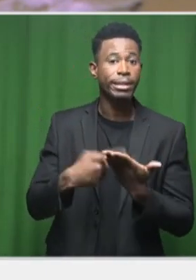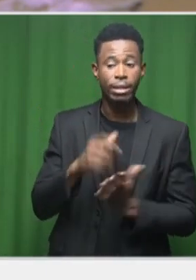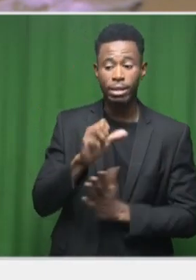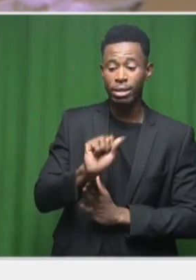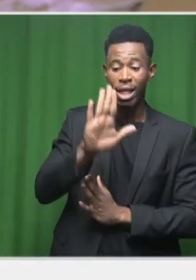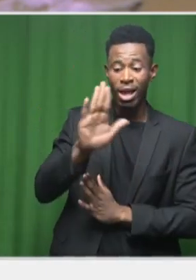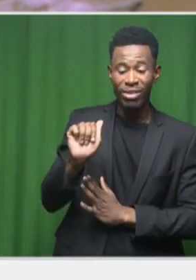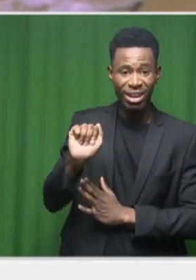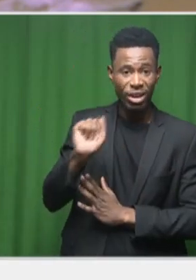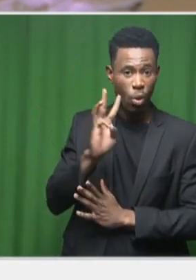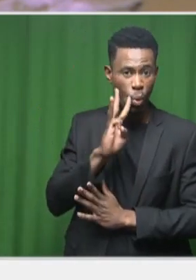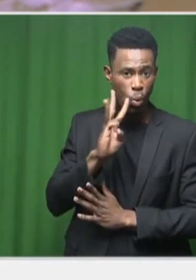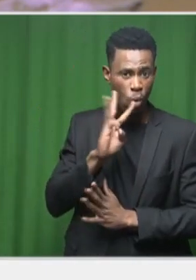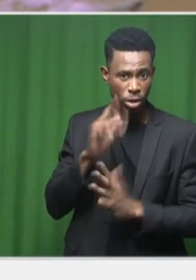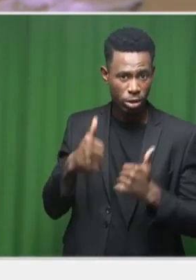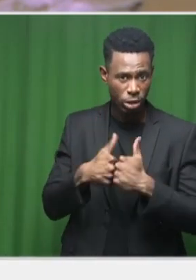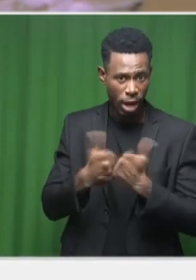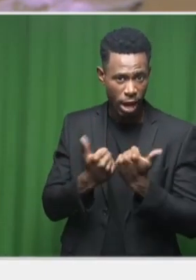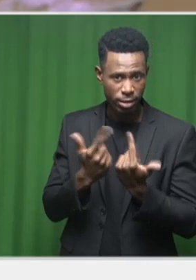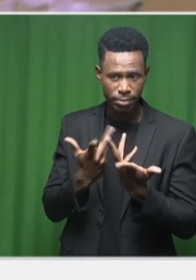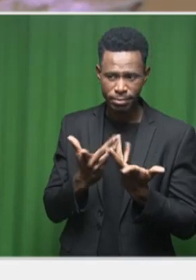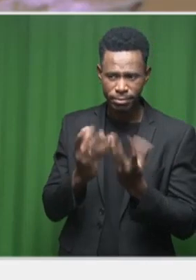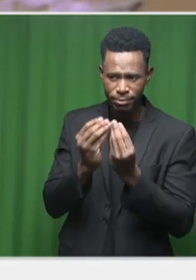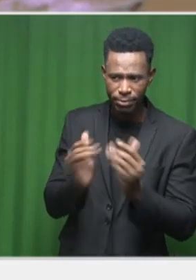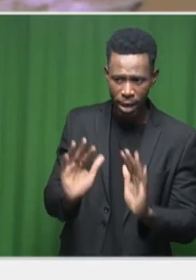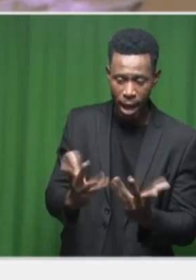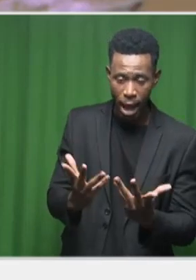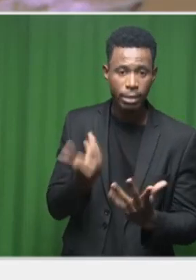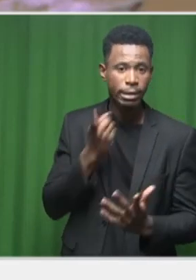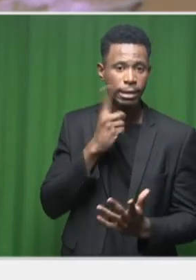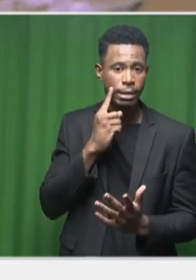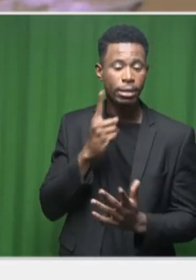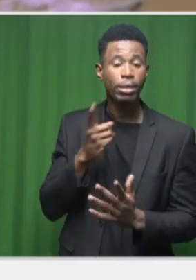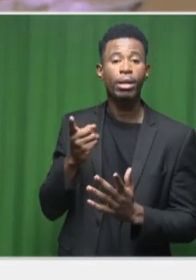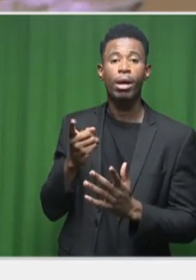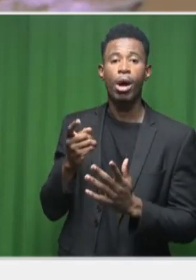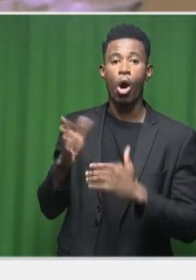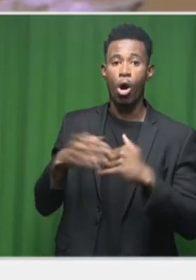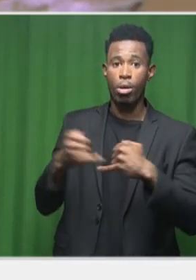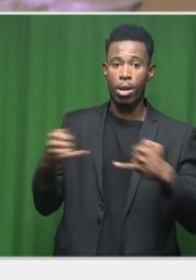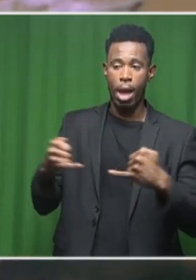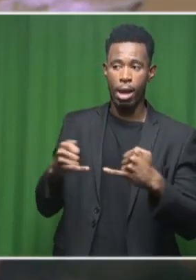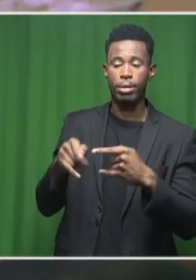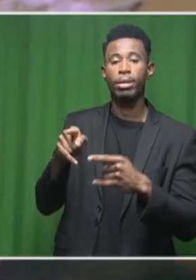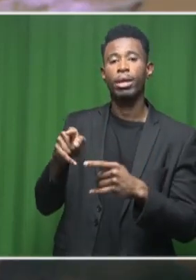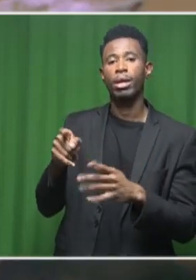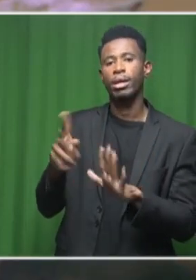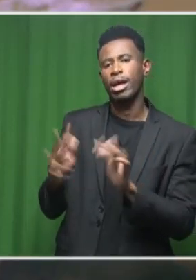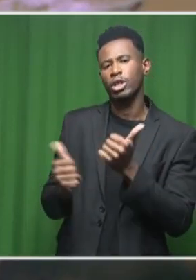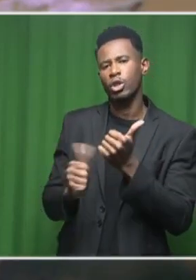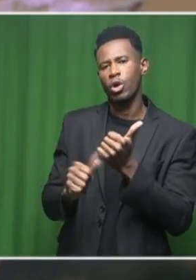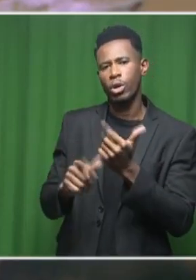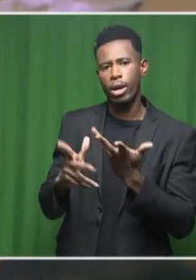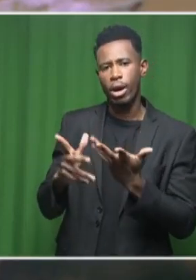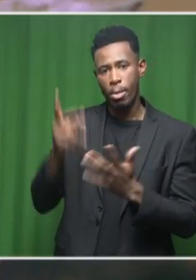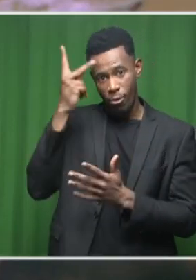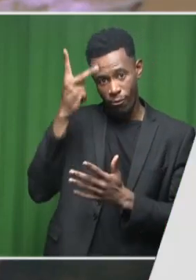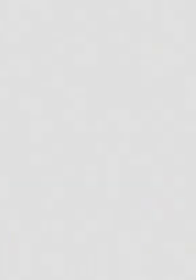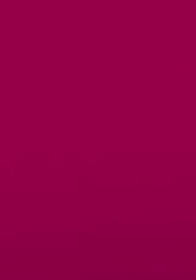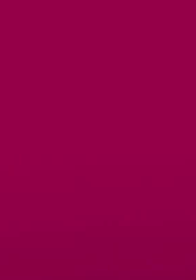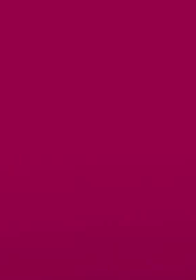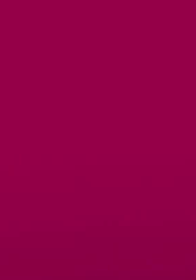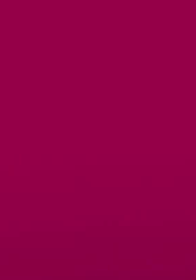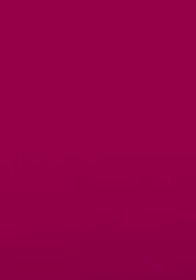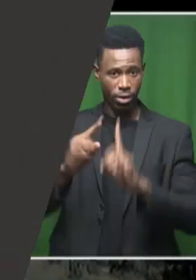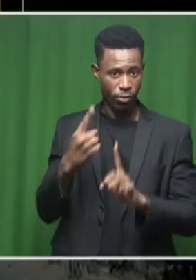avoid a water crisis, we're now joined virtually by Anya Duplessis, Associate Professor and Research Specialist in Water